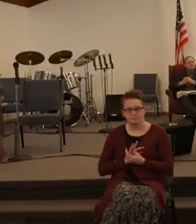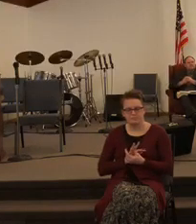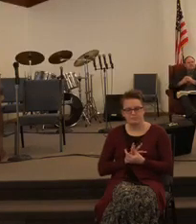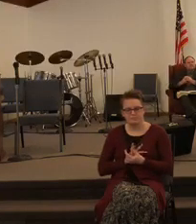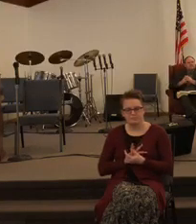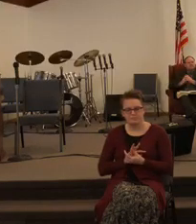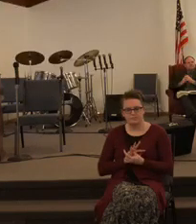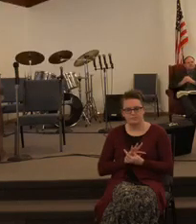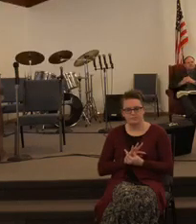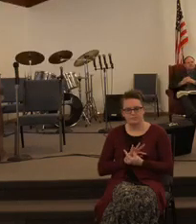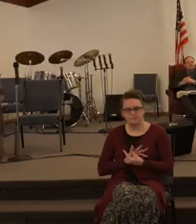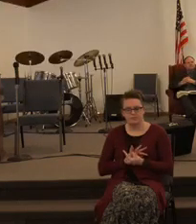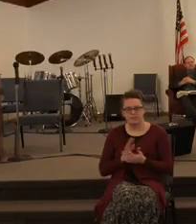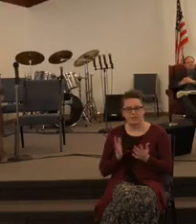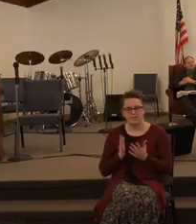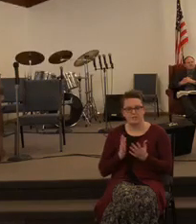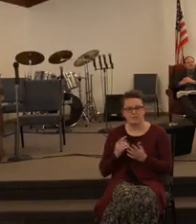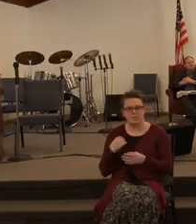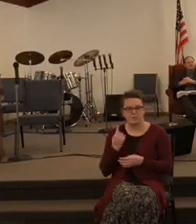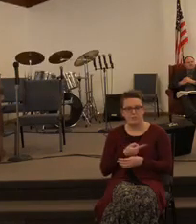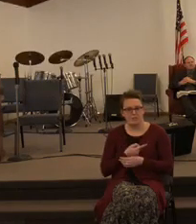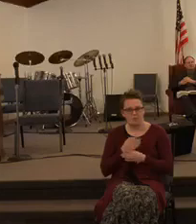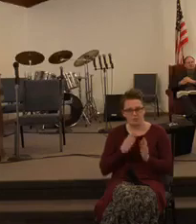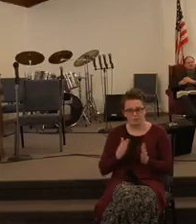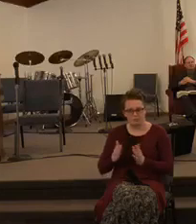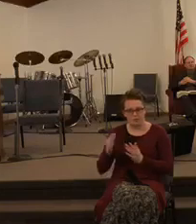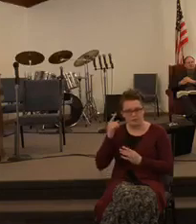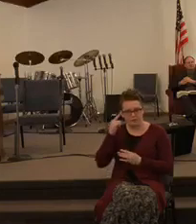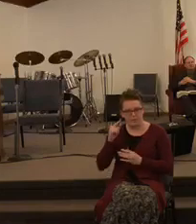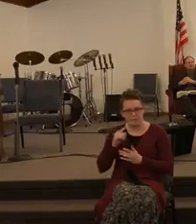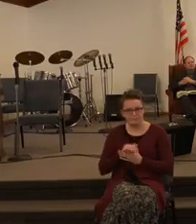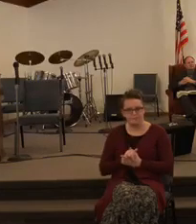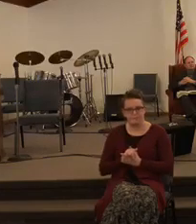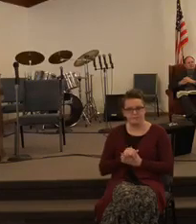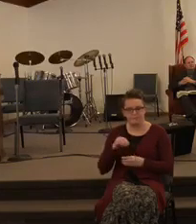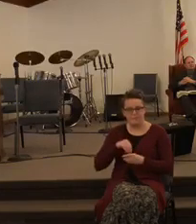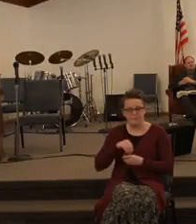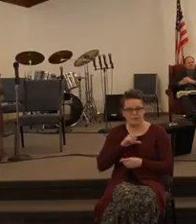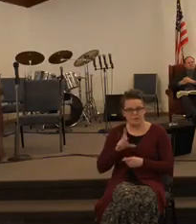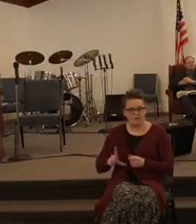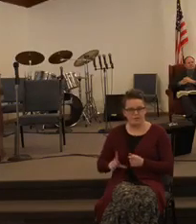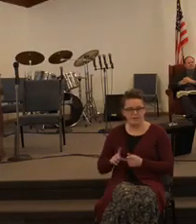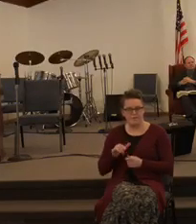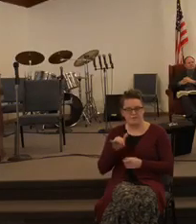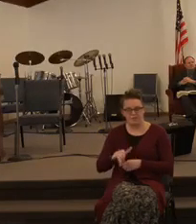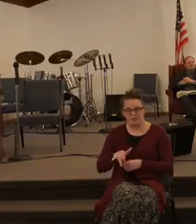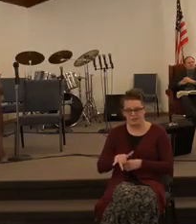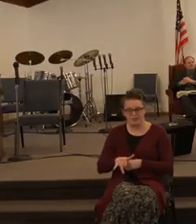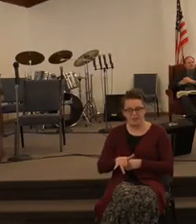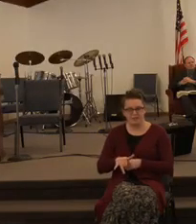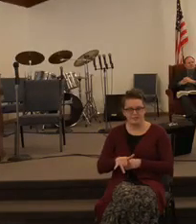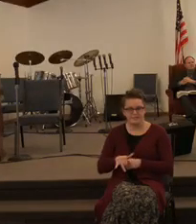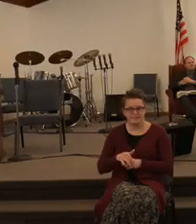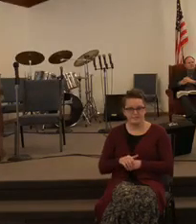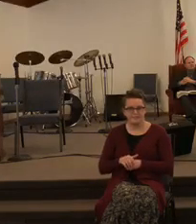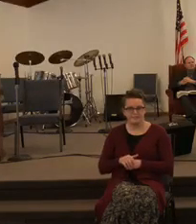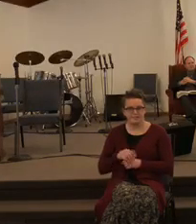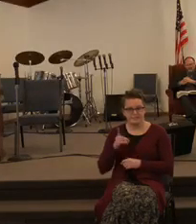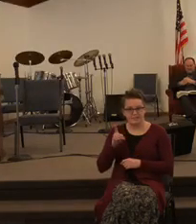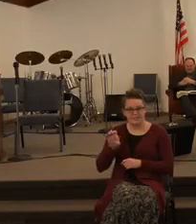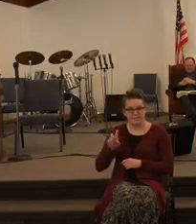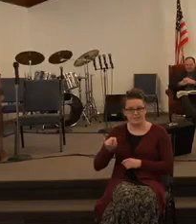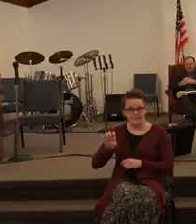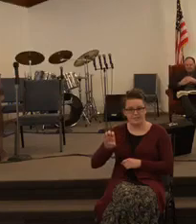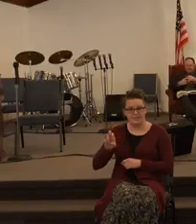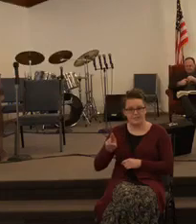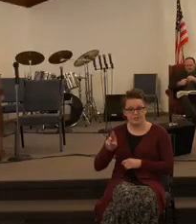it's what we prepare for in life that's going to dictate what happens to us in life